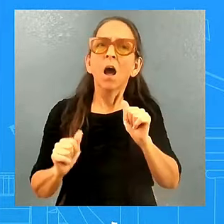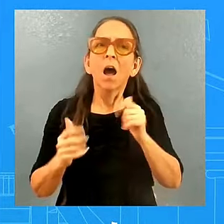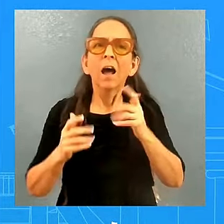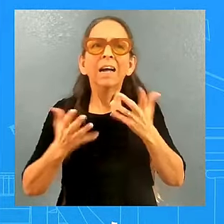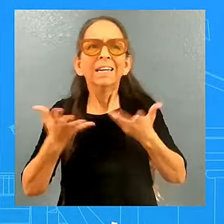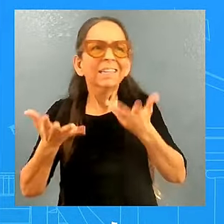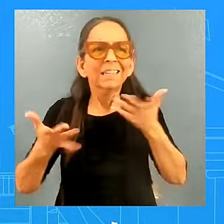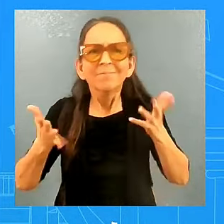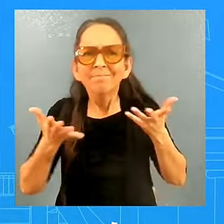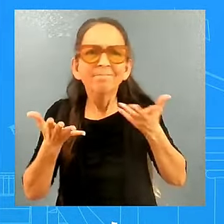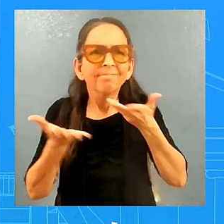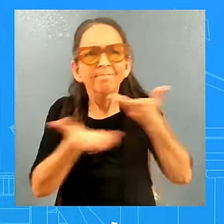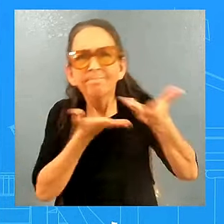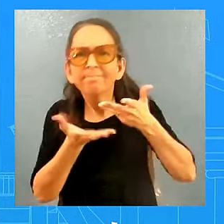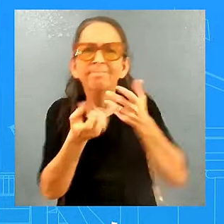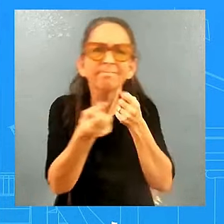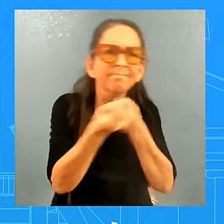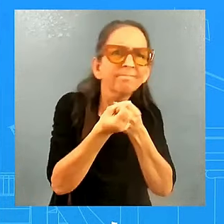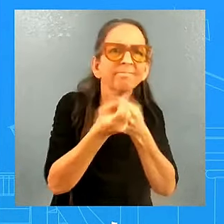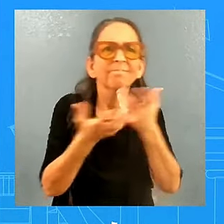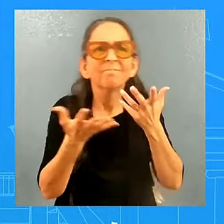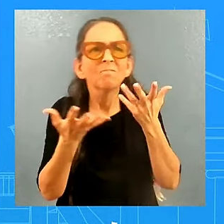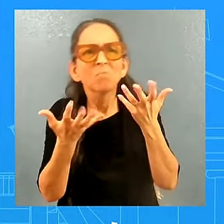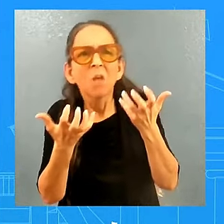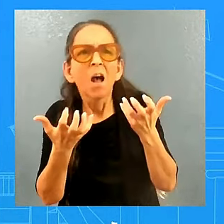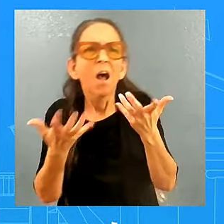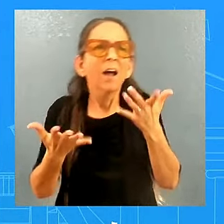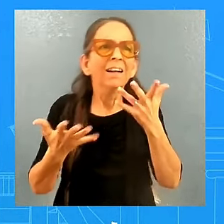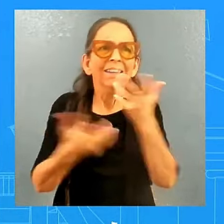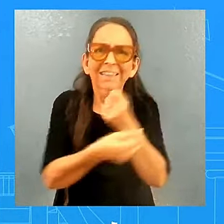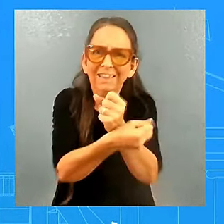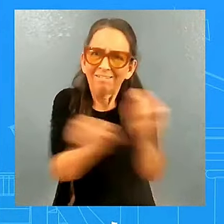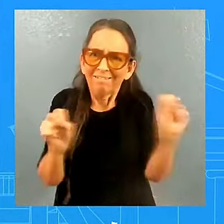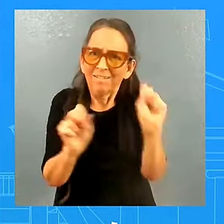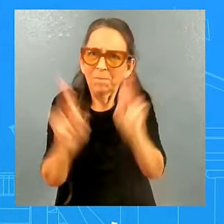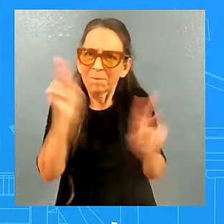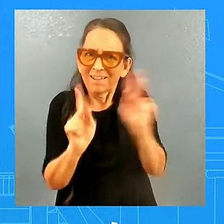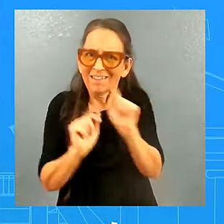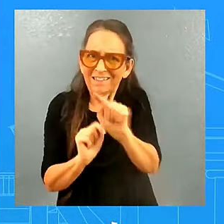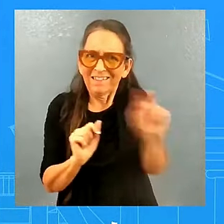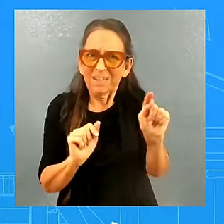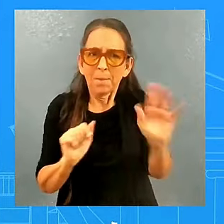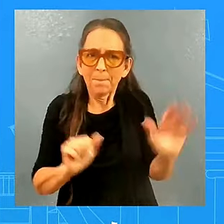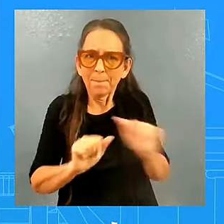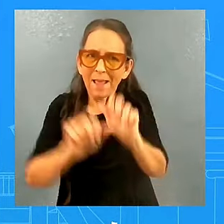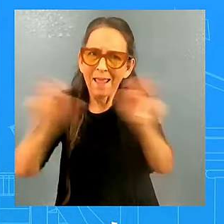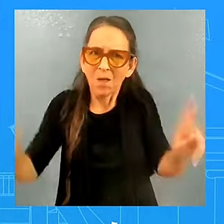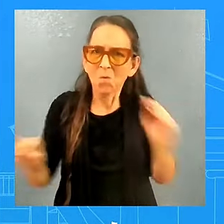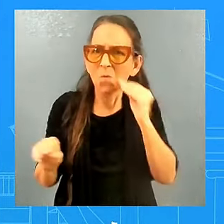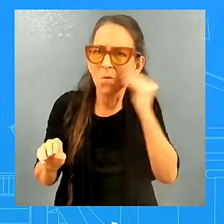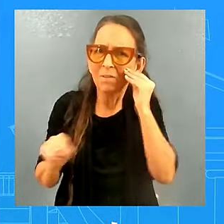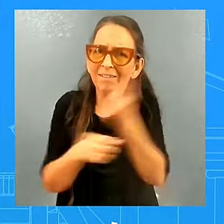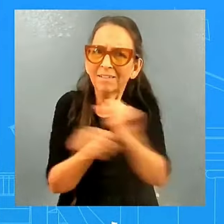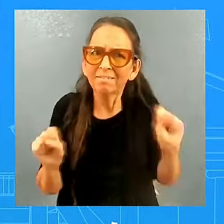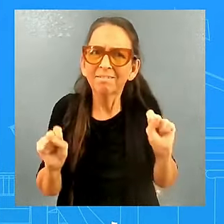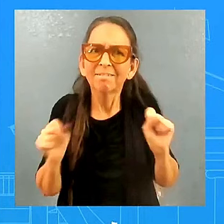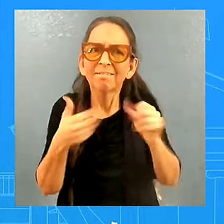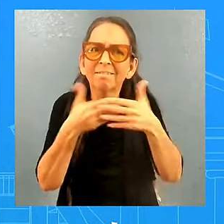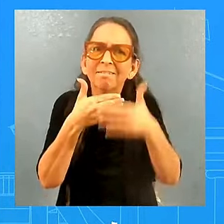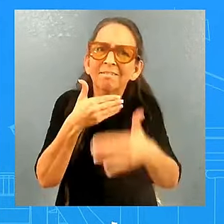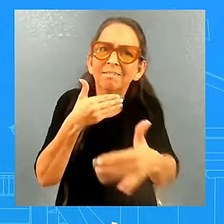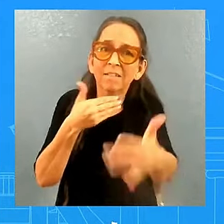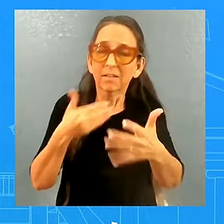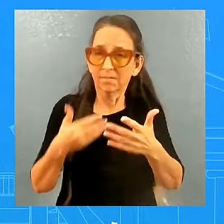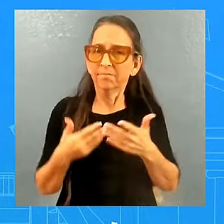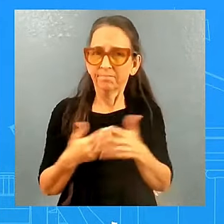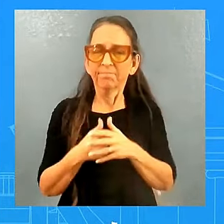home. And so that's going to continue in the next 74 days. That's going to continue to be a focus, and that's going to be continued